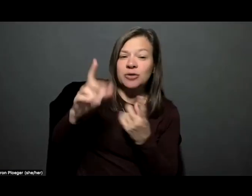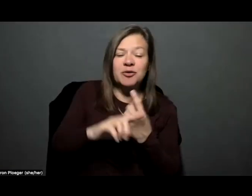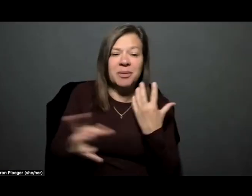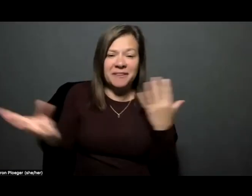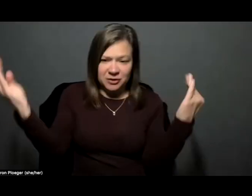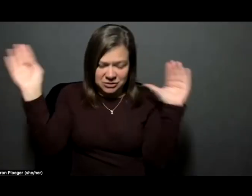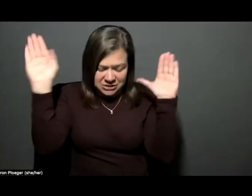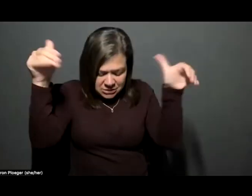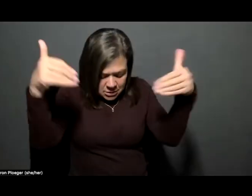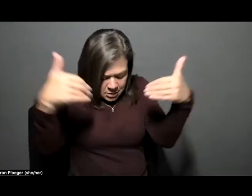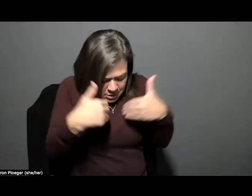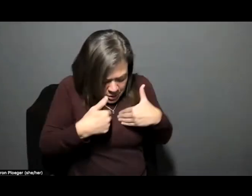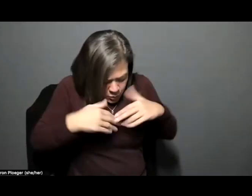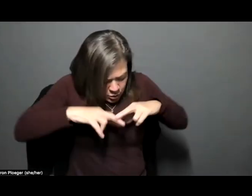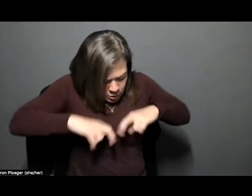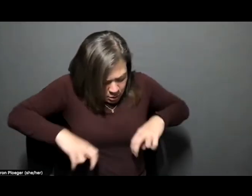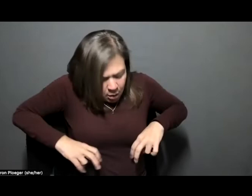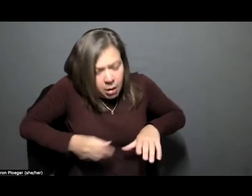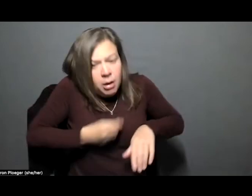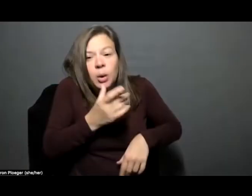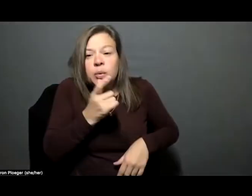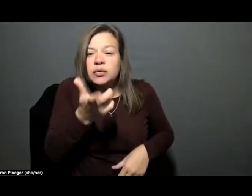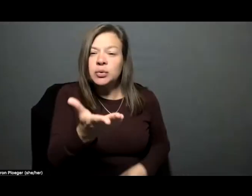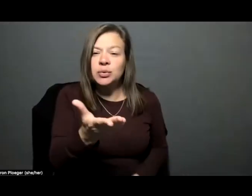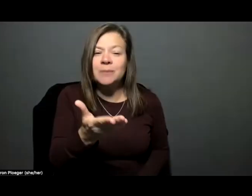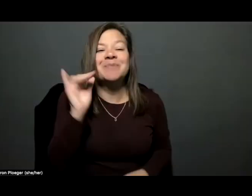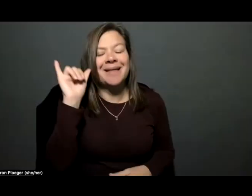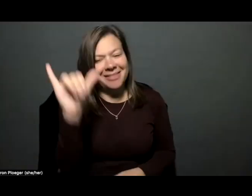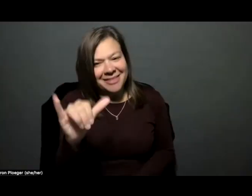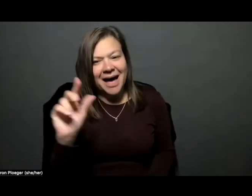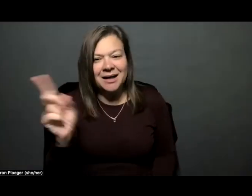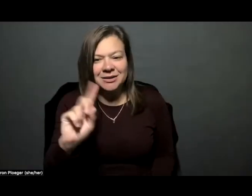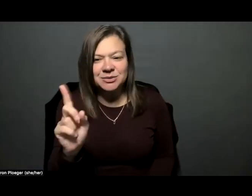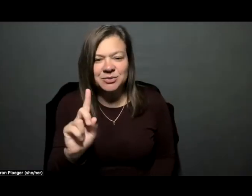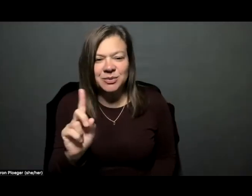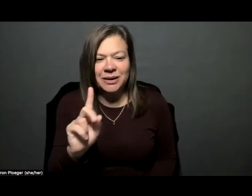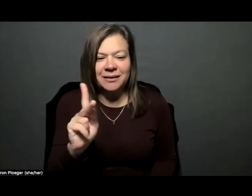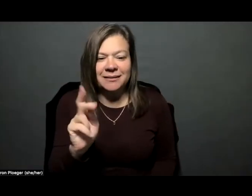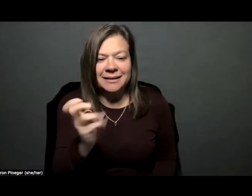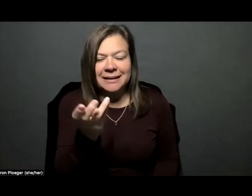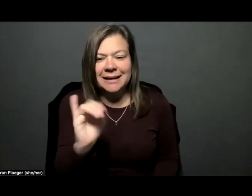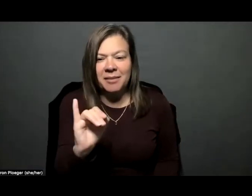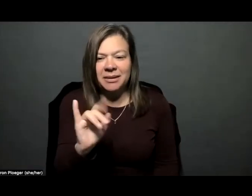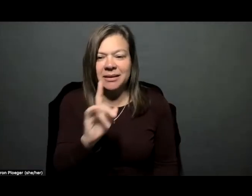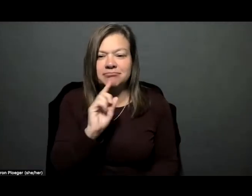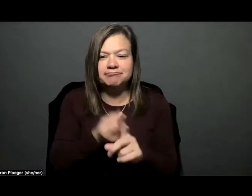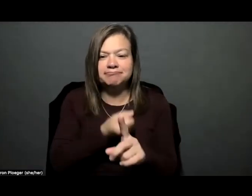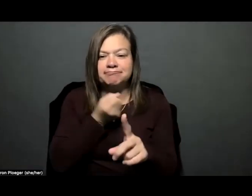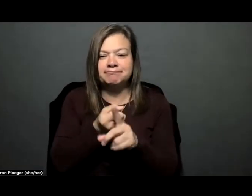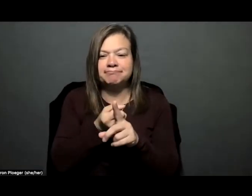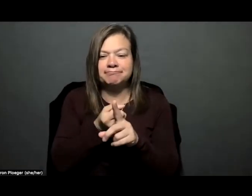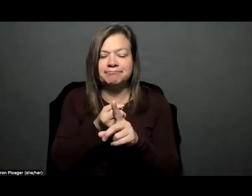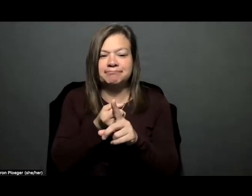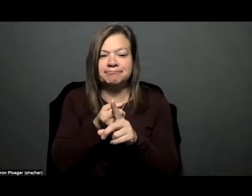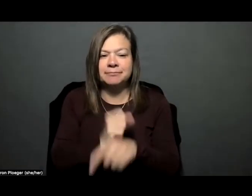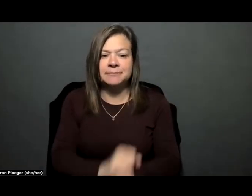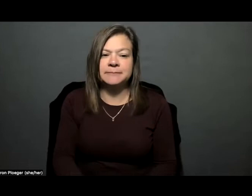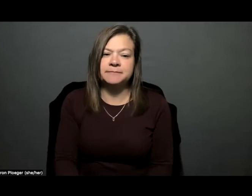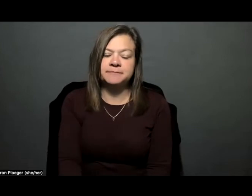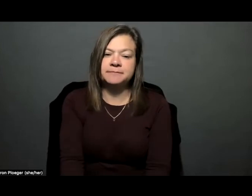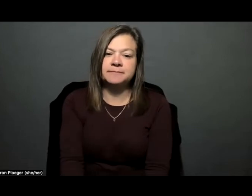this insight, this I think that's where she is making the most impact.